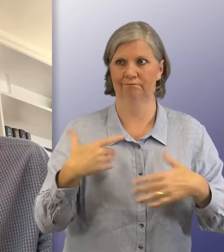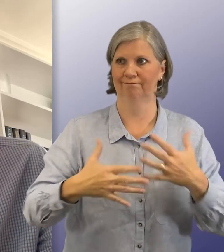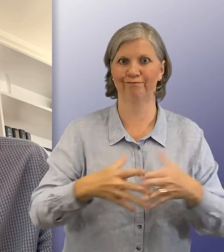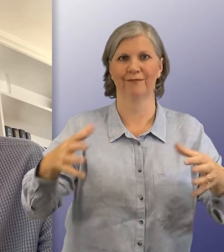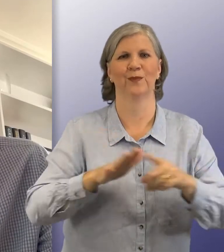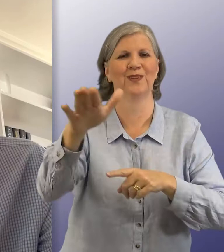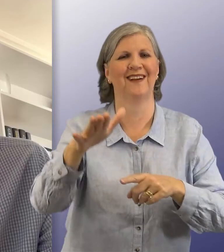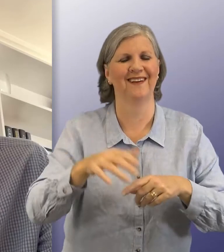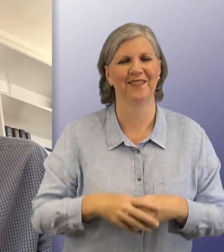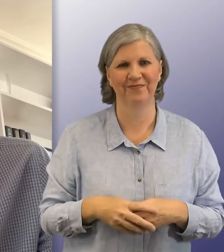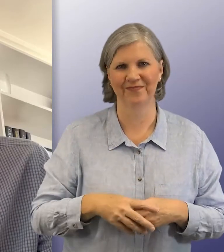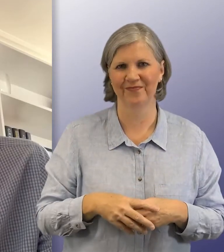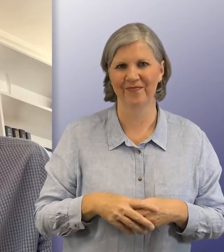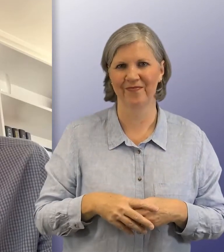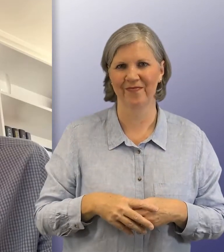capacity for the future.